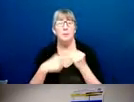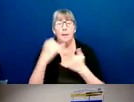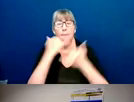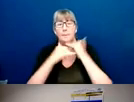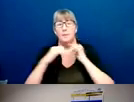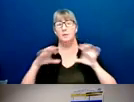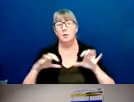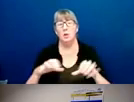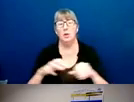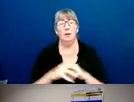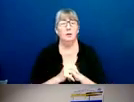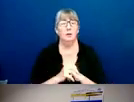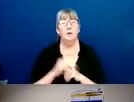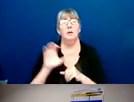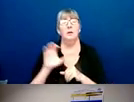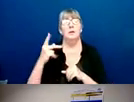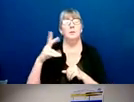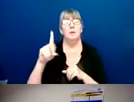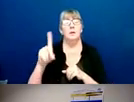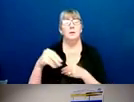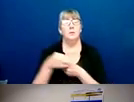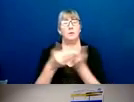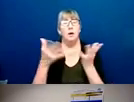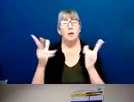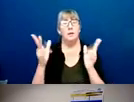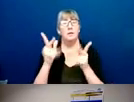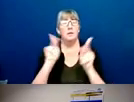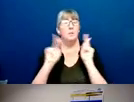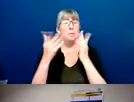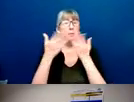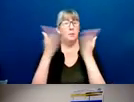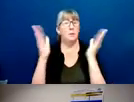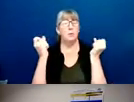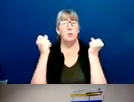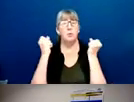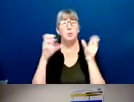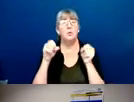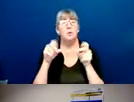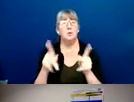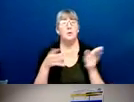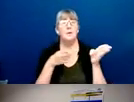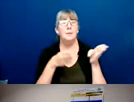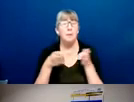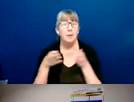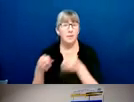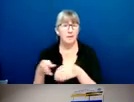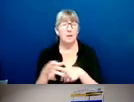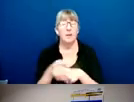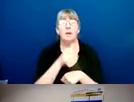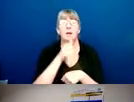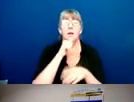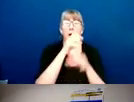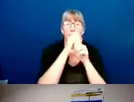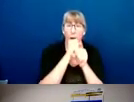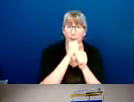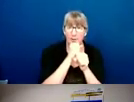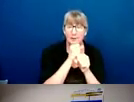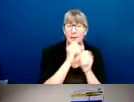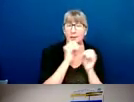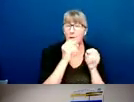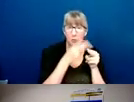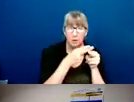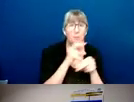CPD provides the public with numerous opportunities and methods, even anonymously, even through a third party